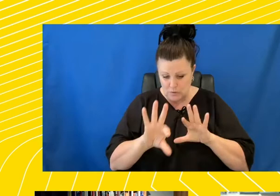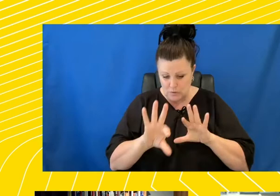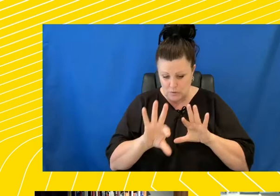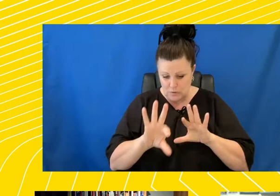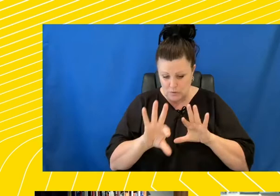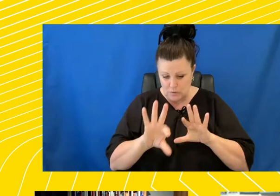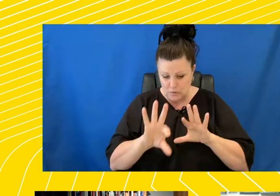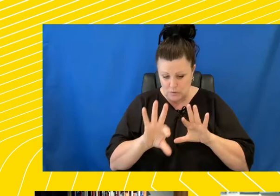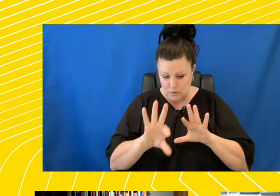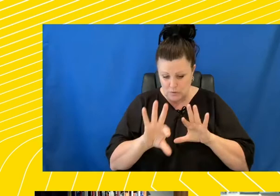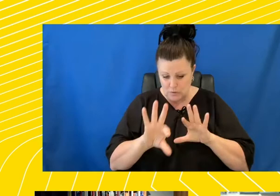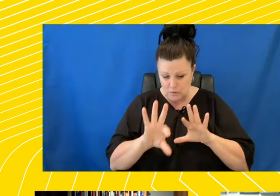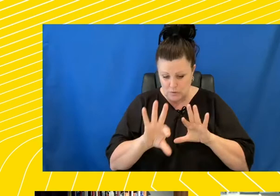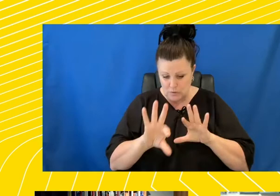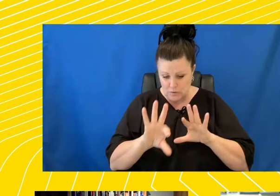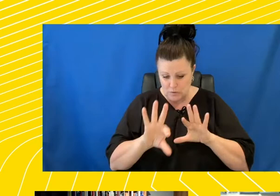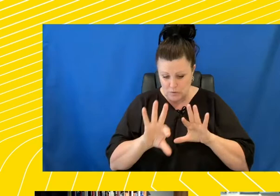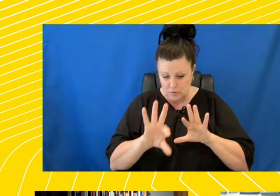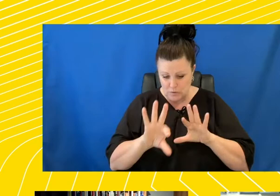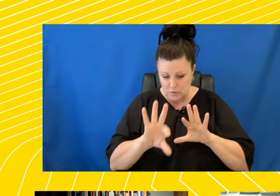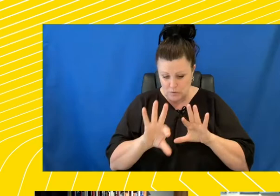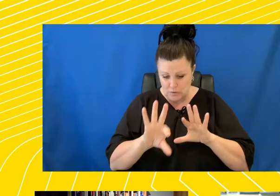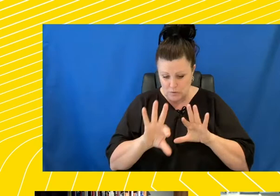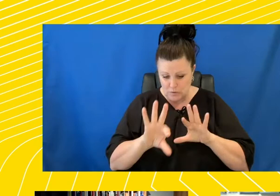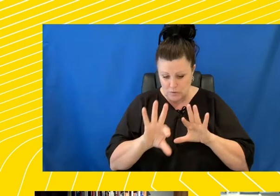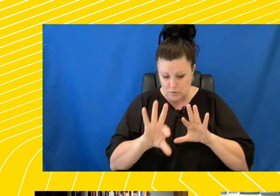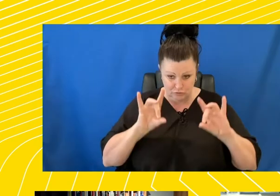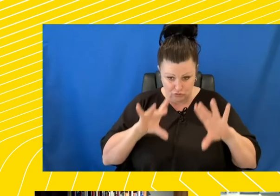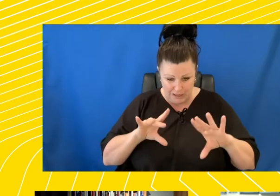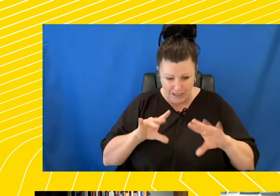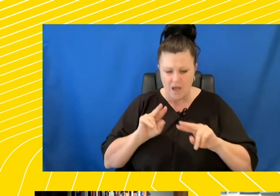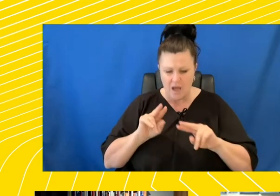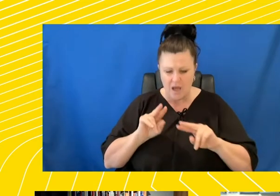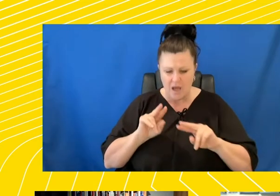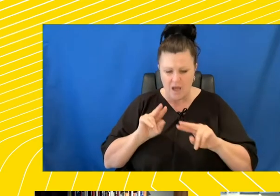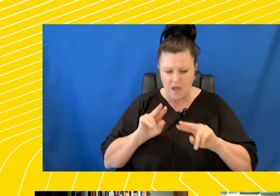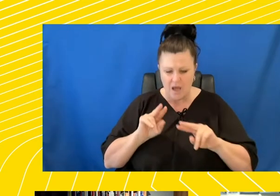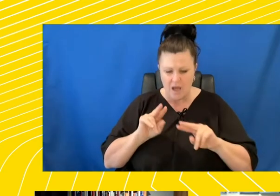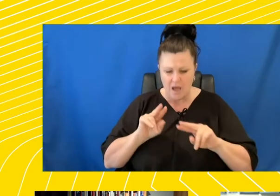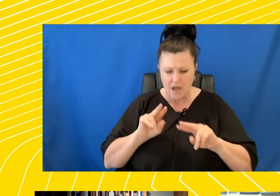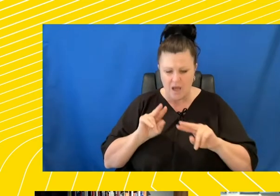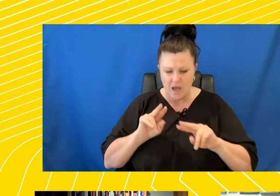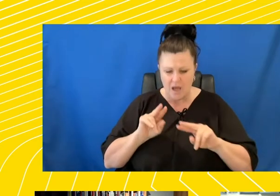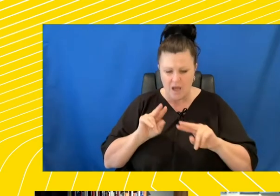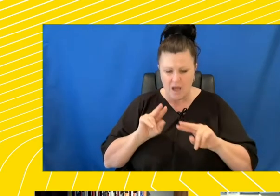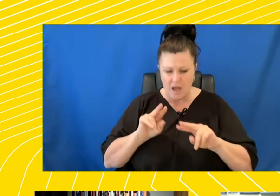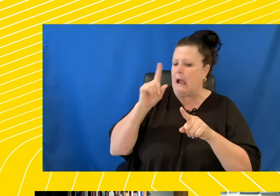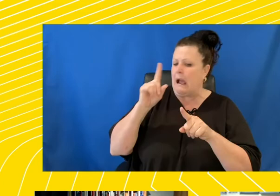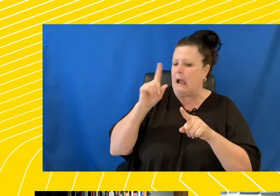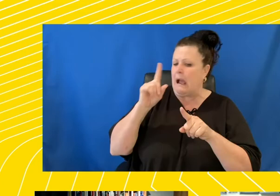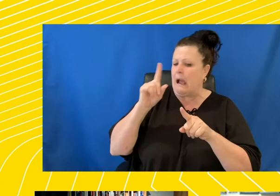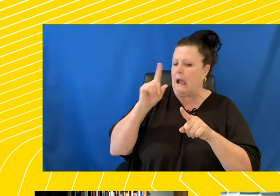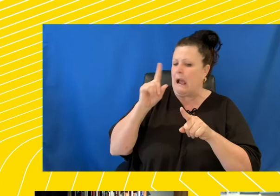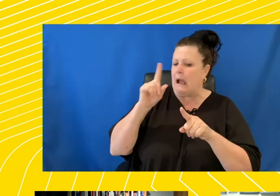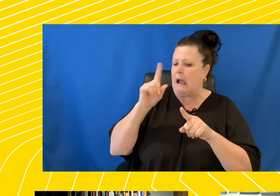when migrant mothers are deemed poor or unworthy mothers. And the